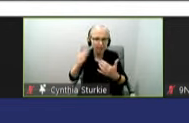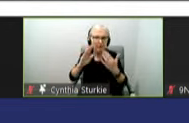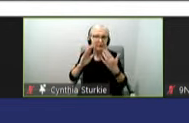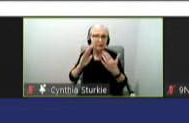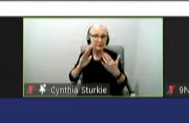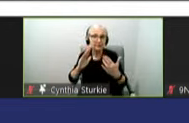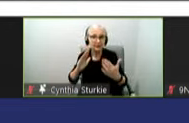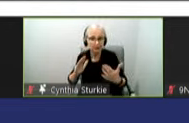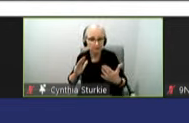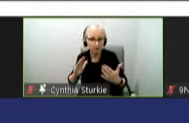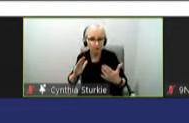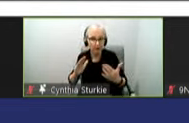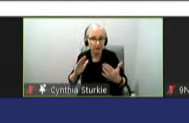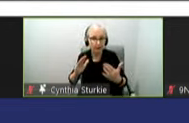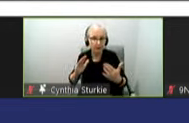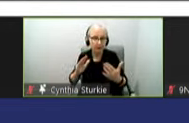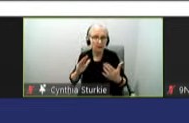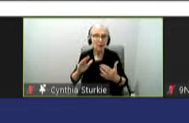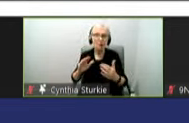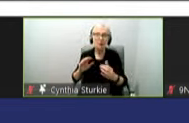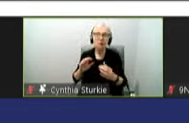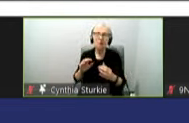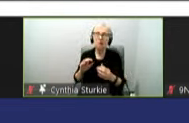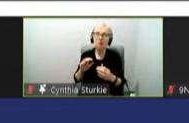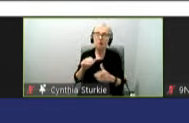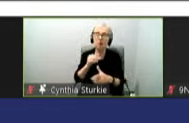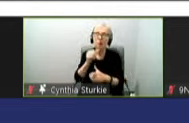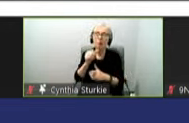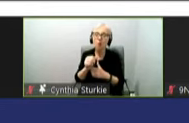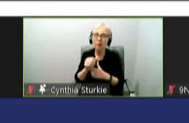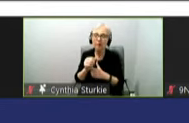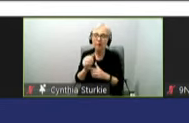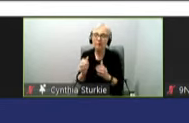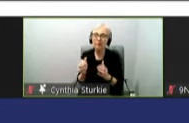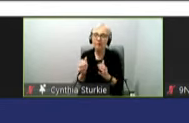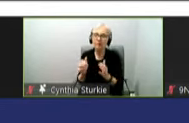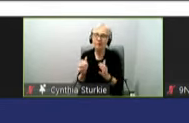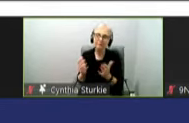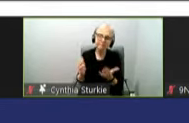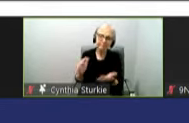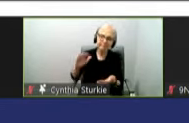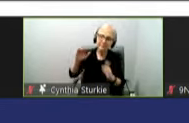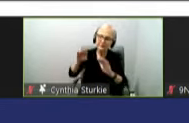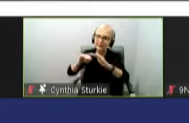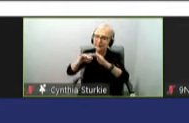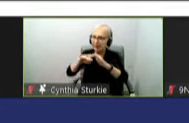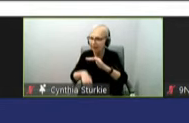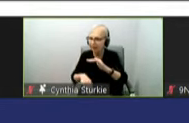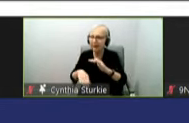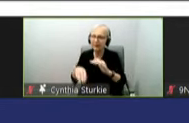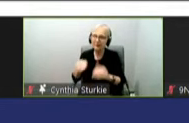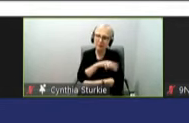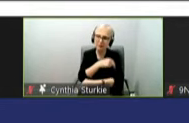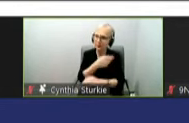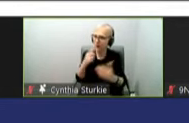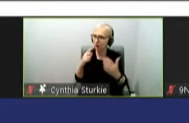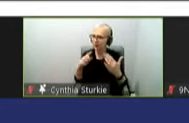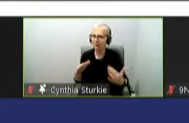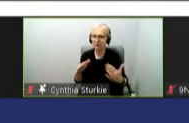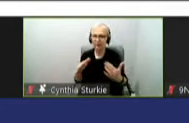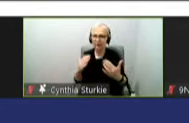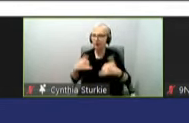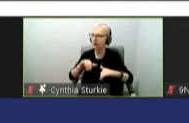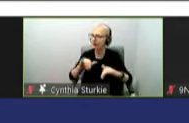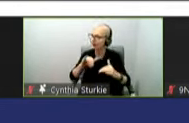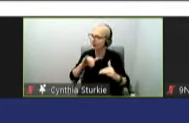of hospitalizations for the number of cases that they're seeing, or if that is more or fewer hospitalizations than you might expect. So again, I'm hoping to